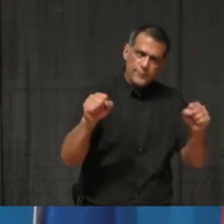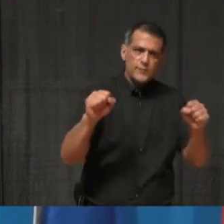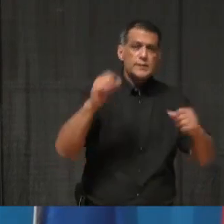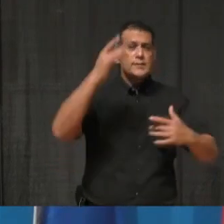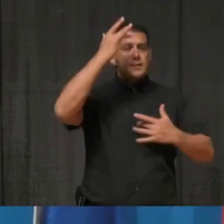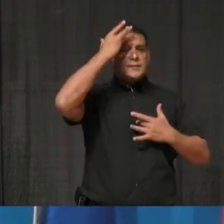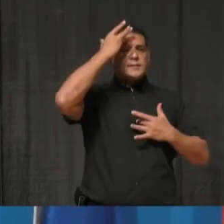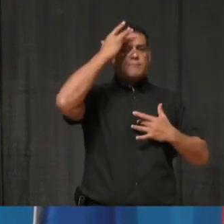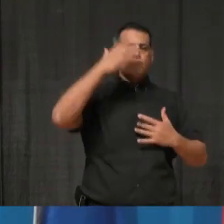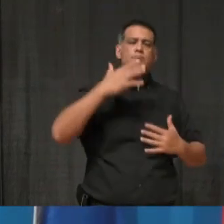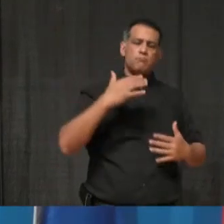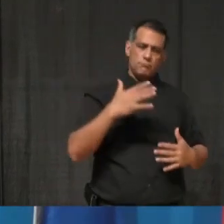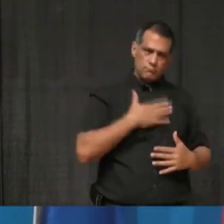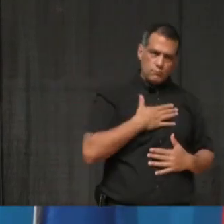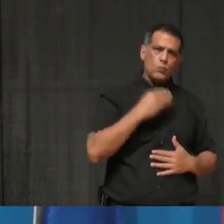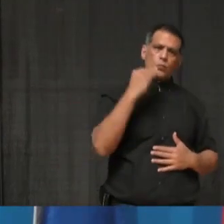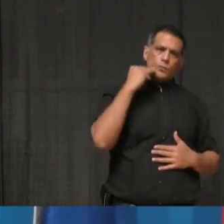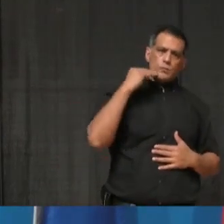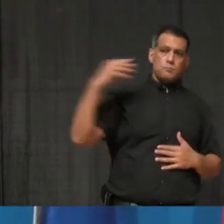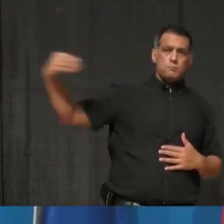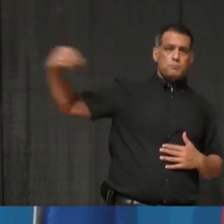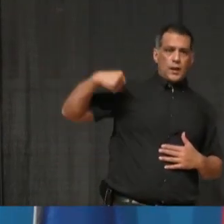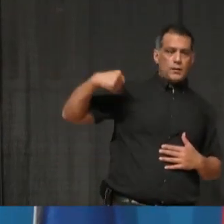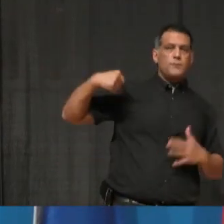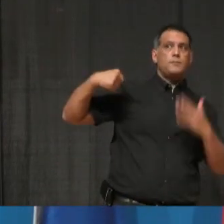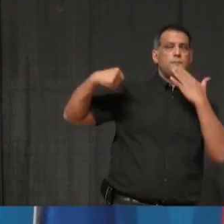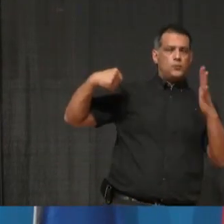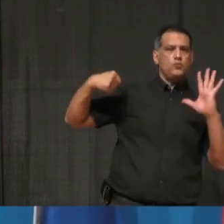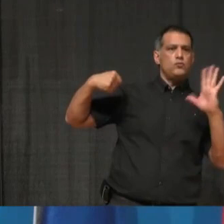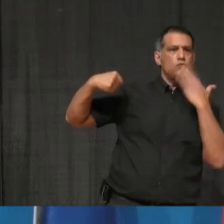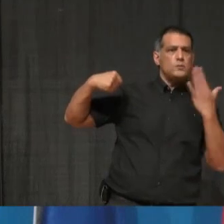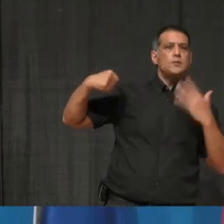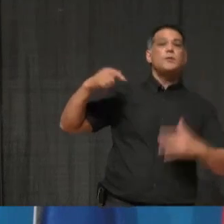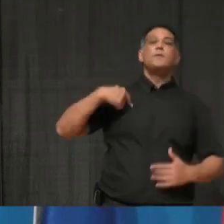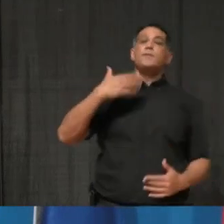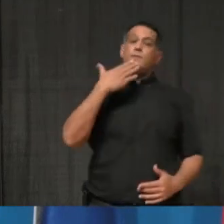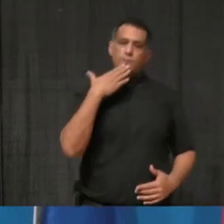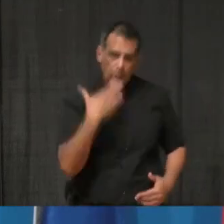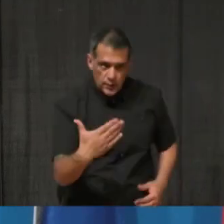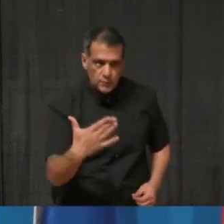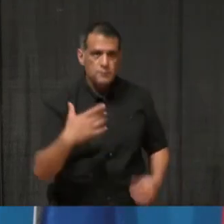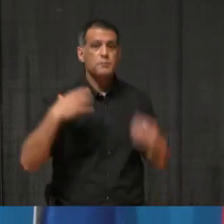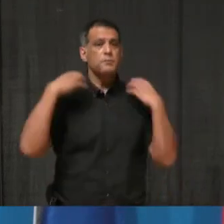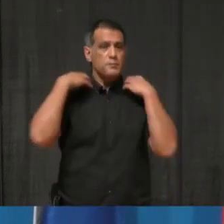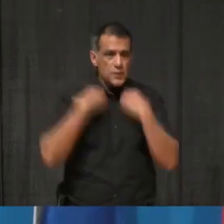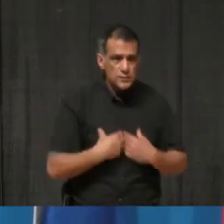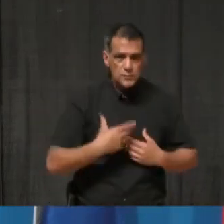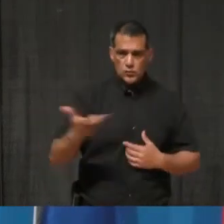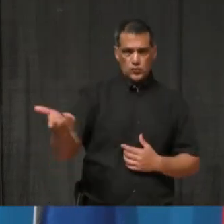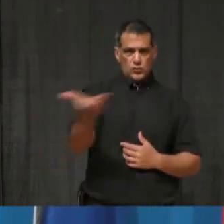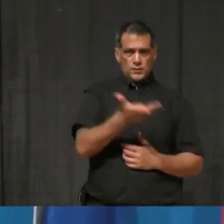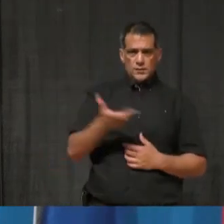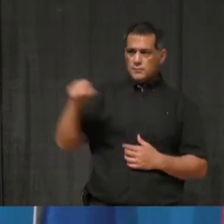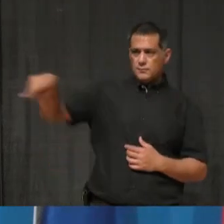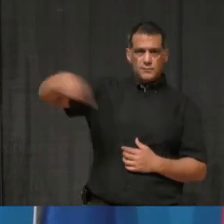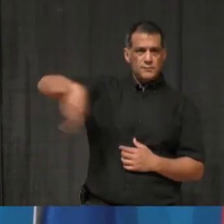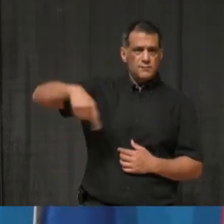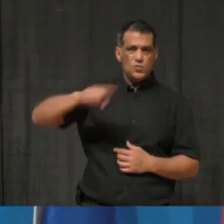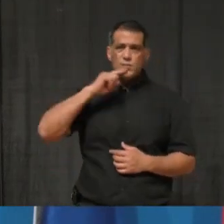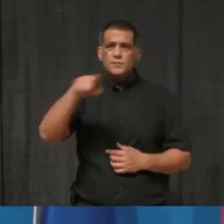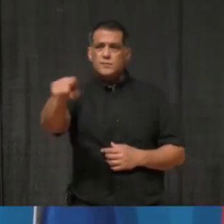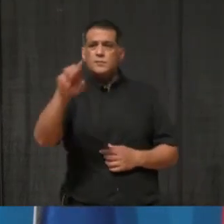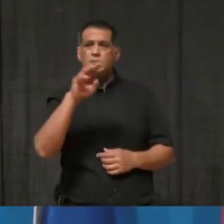I want to thank Mayor Crombie, Mayor Brown, Mayor Thompson, and all of our regional councillors for their support of this